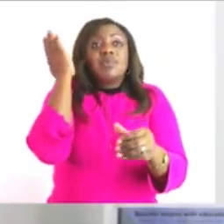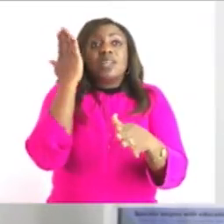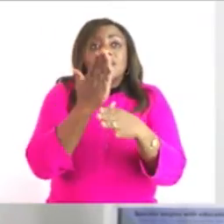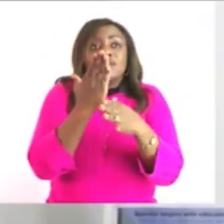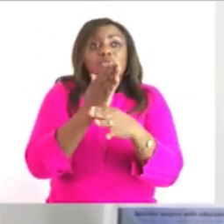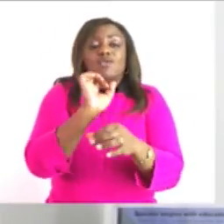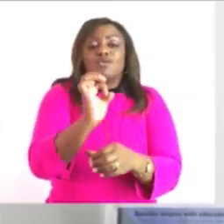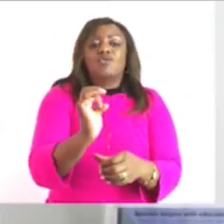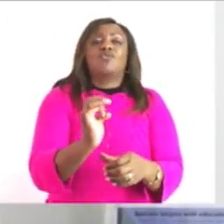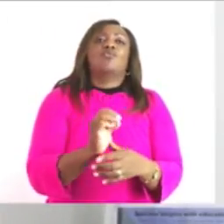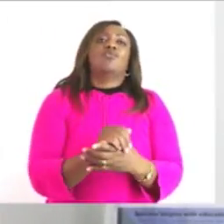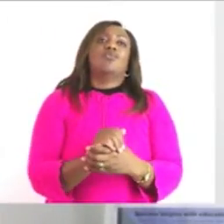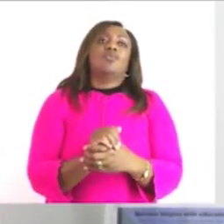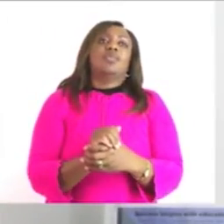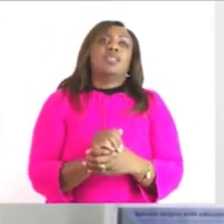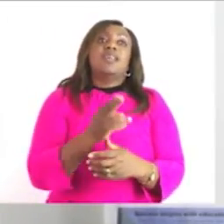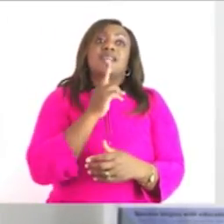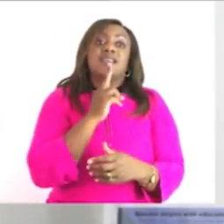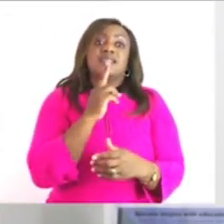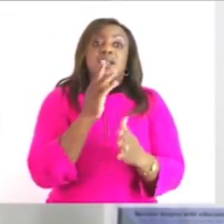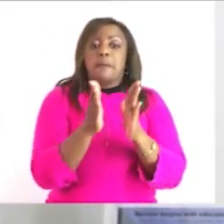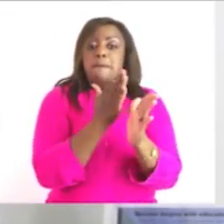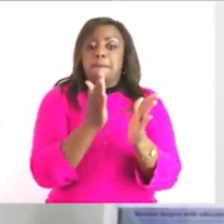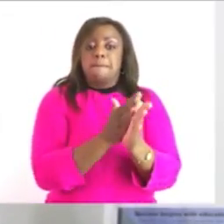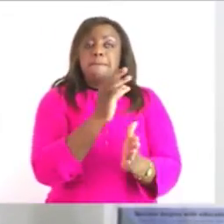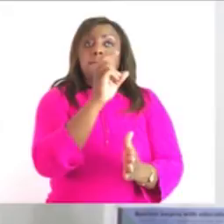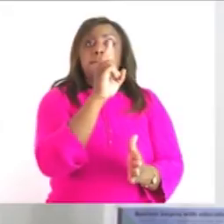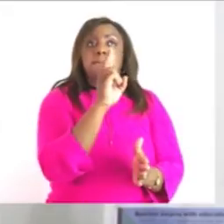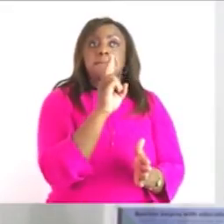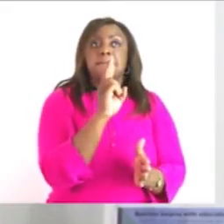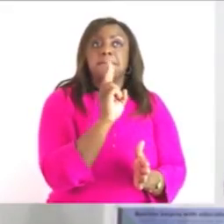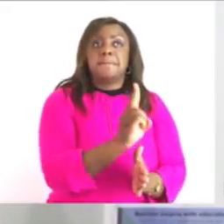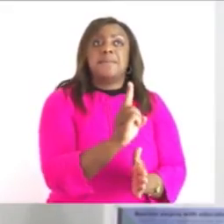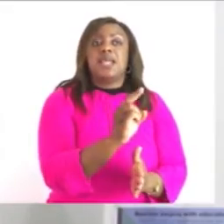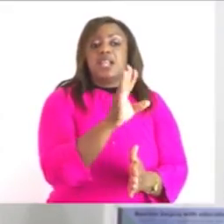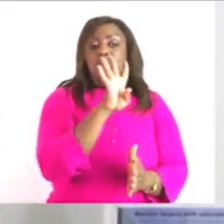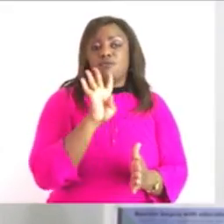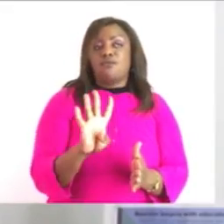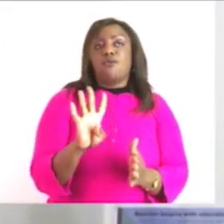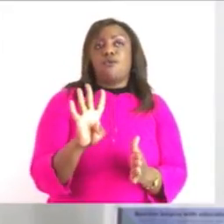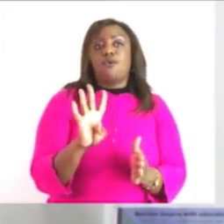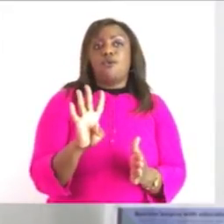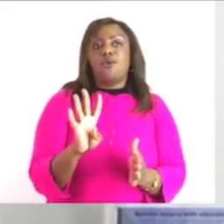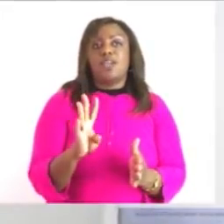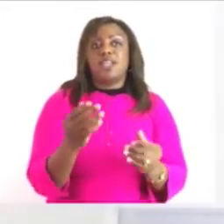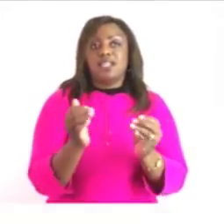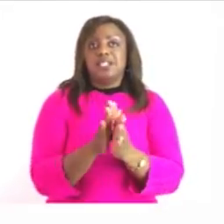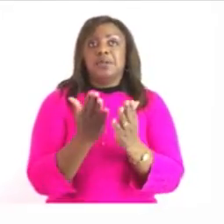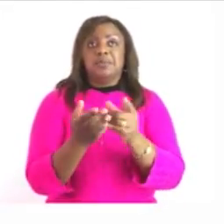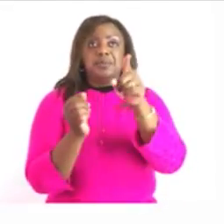we need to move to page we can now go to page 24 on our booklet